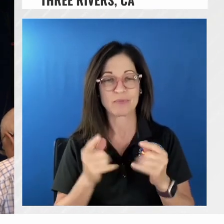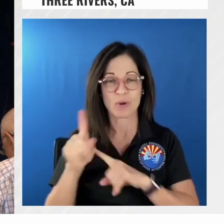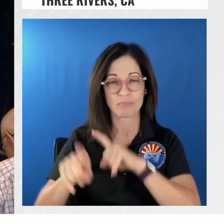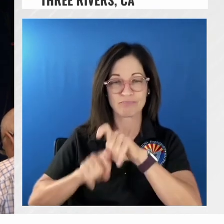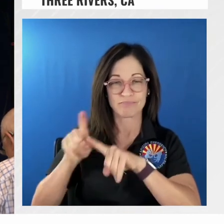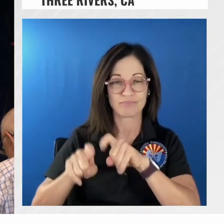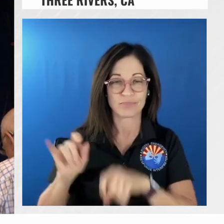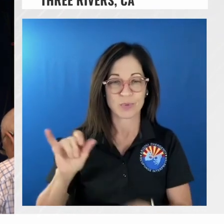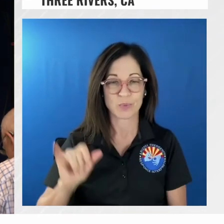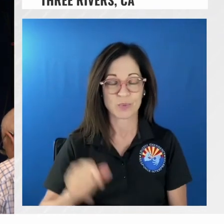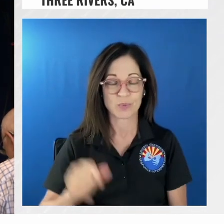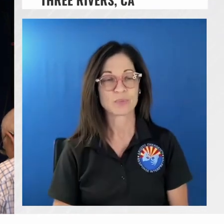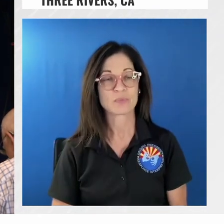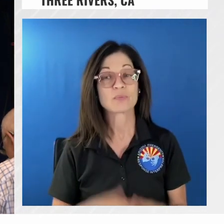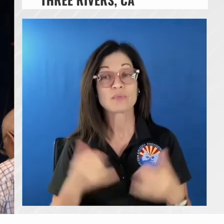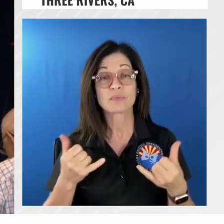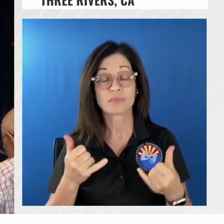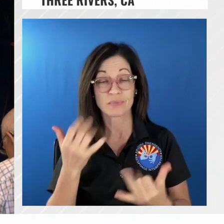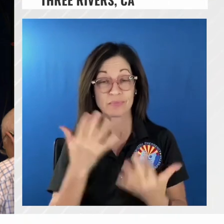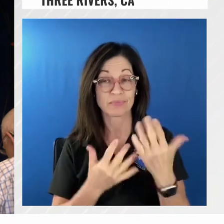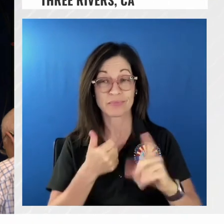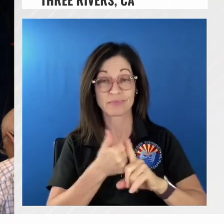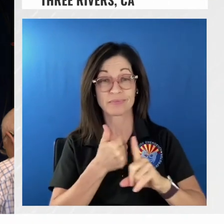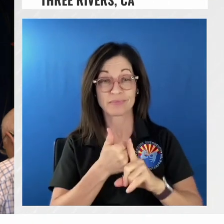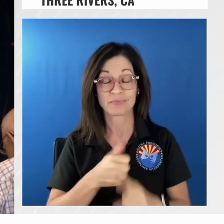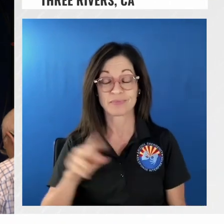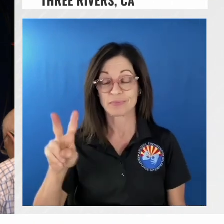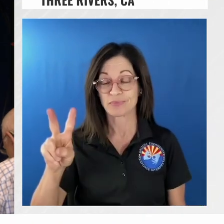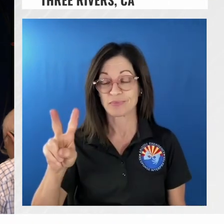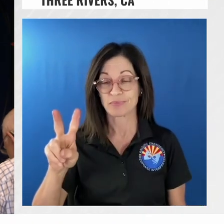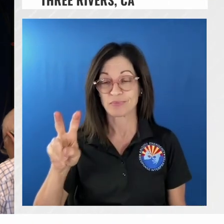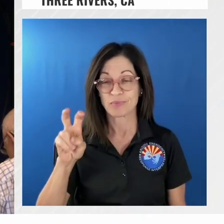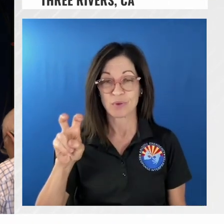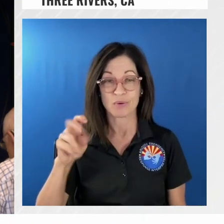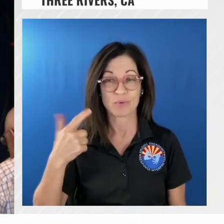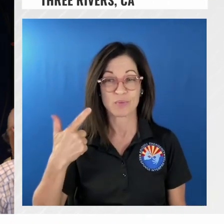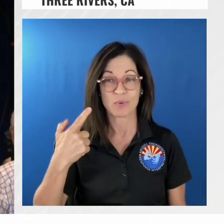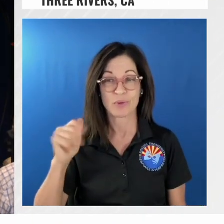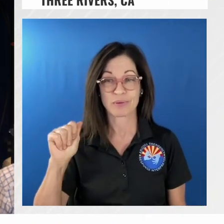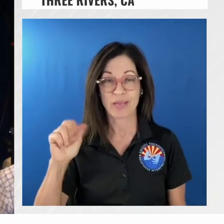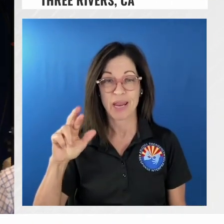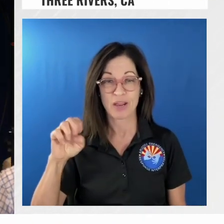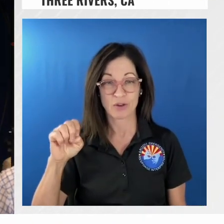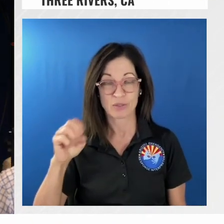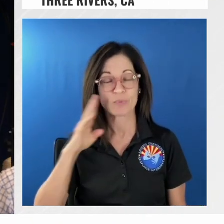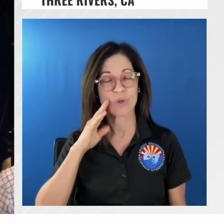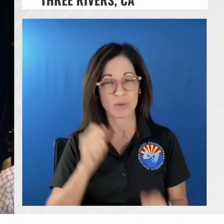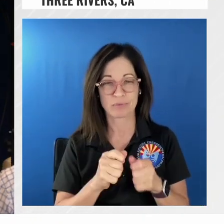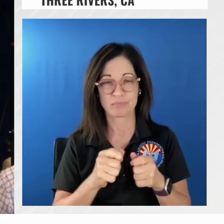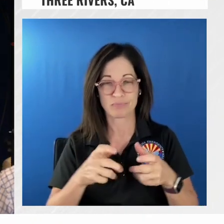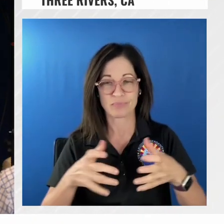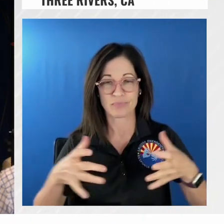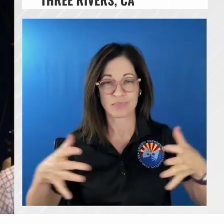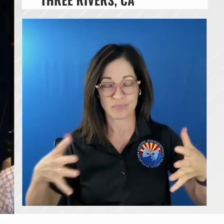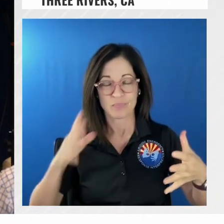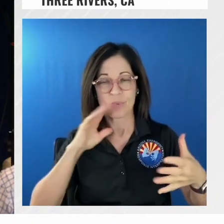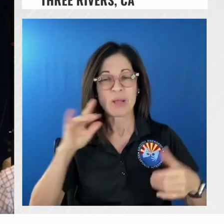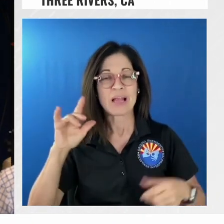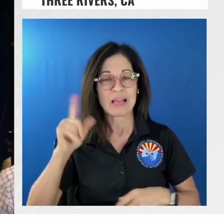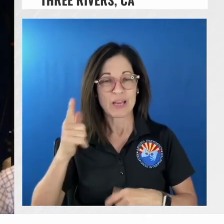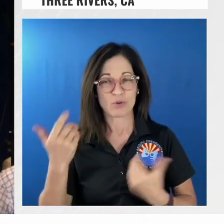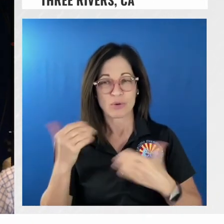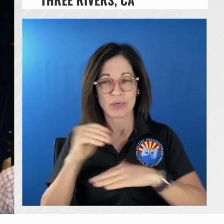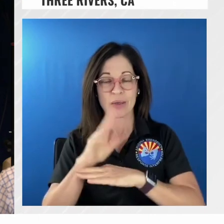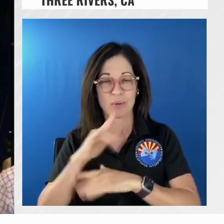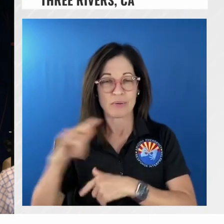so currently the fire is at 221 acres we know it's growing we'll do an IR flight later on and we'll